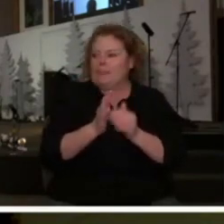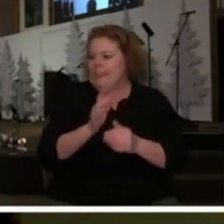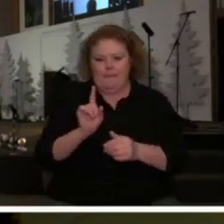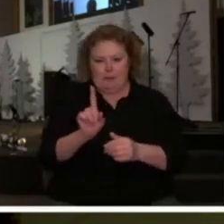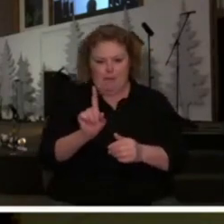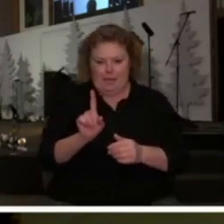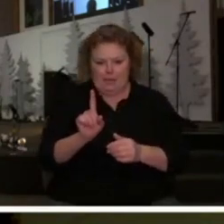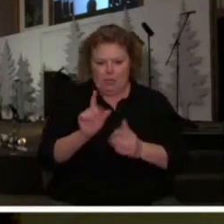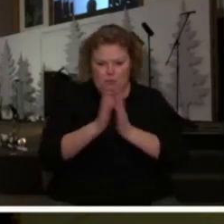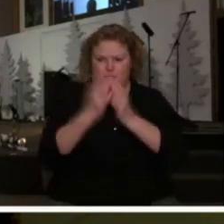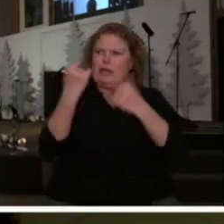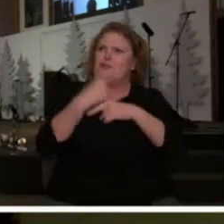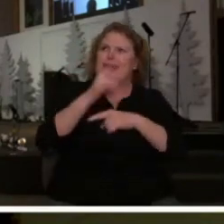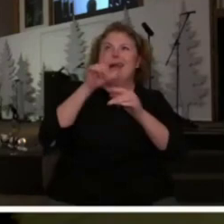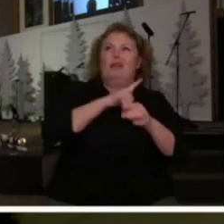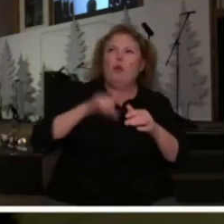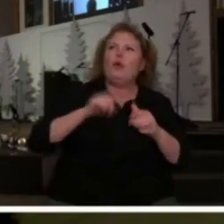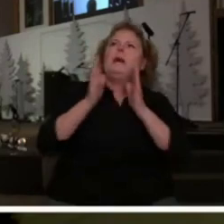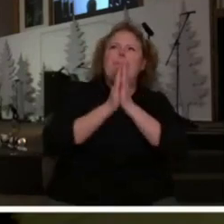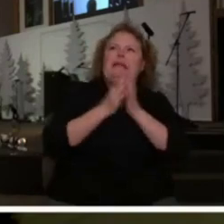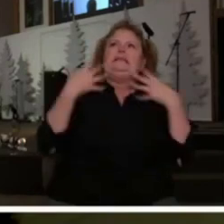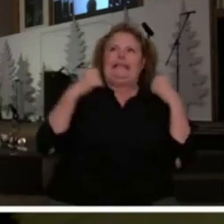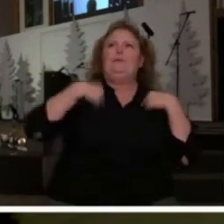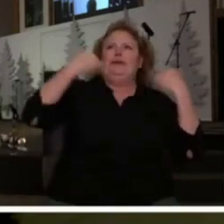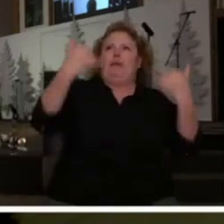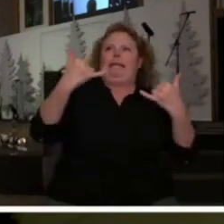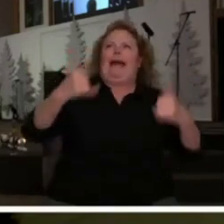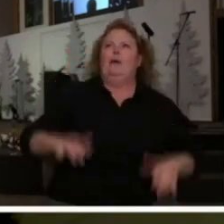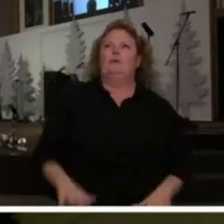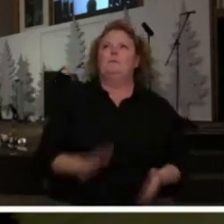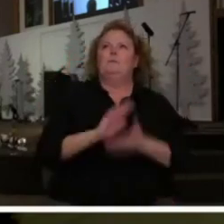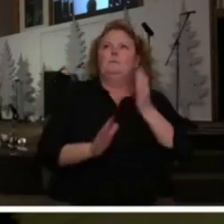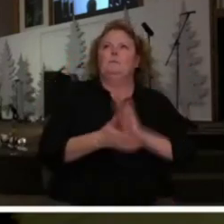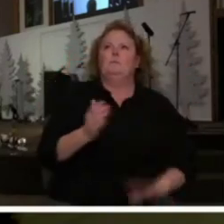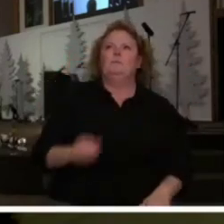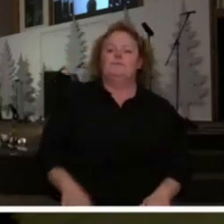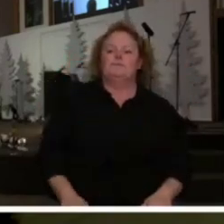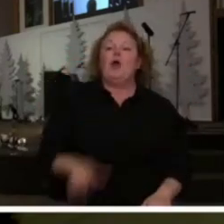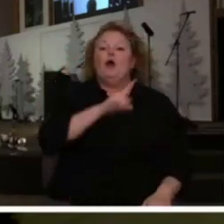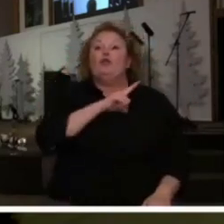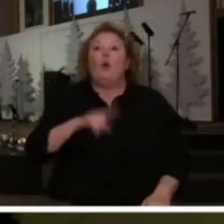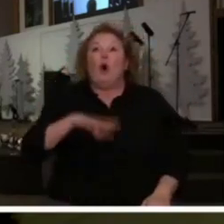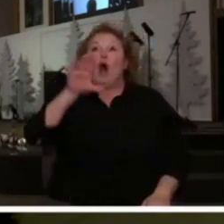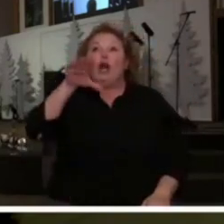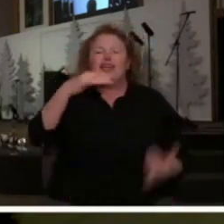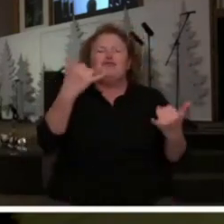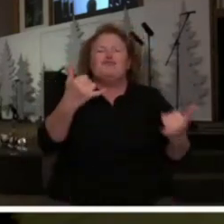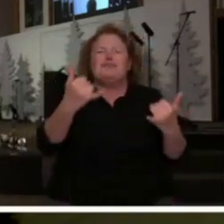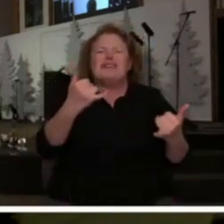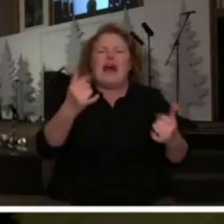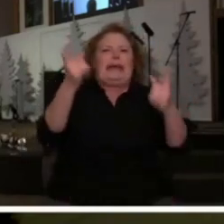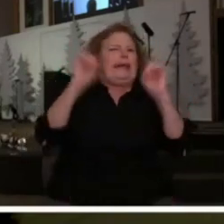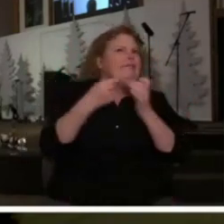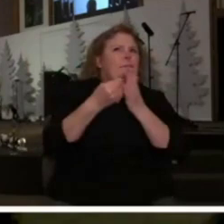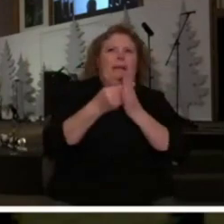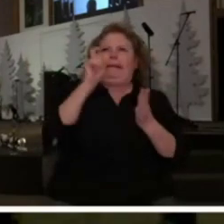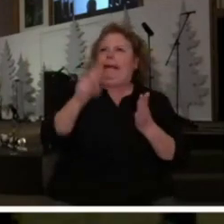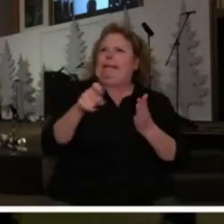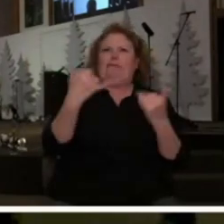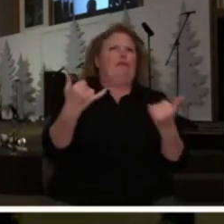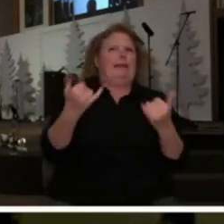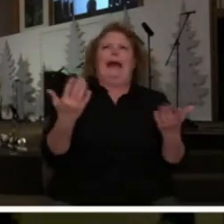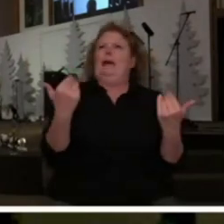today and today, Lord, I would like you to suddenly heal me. Lord, today I would like you to suddenly provide for me.